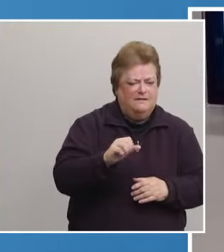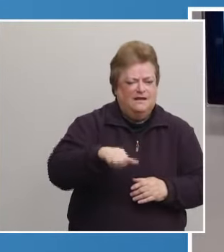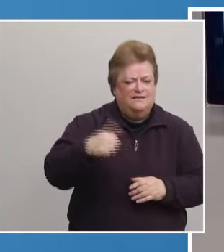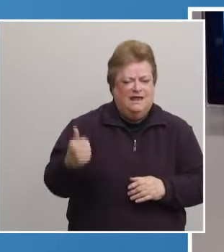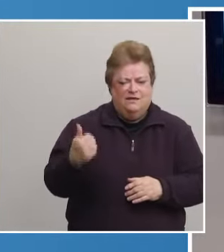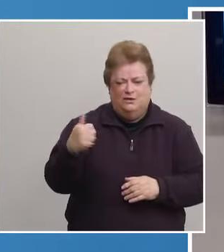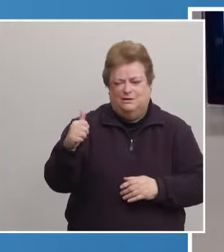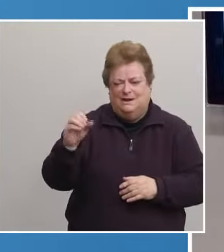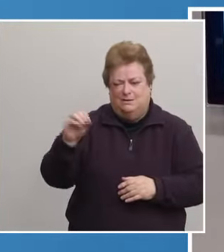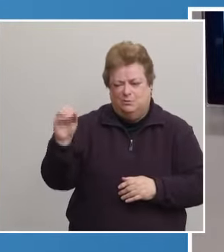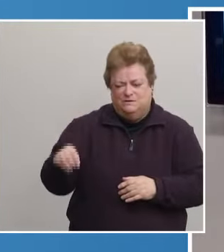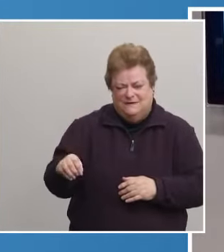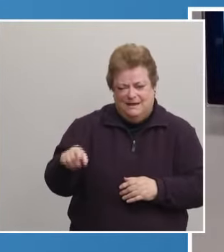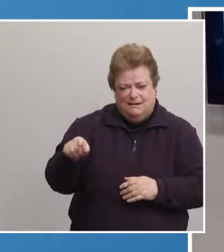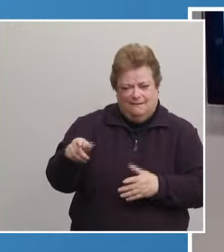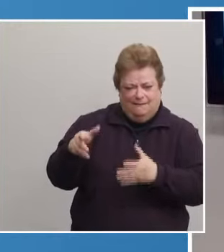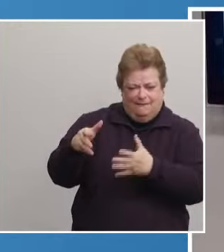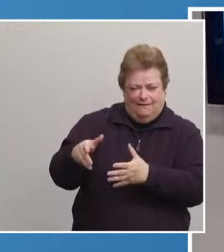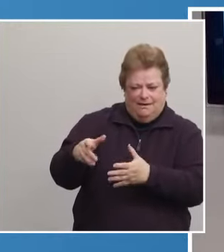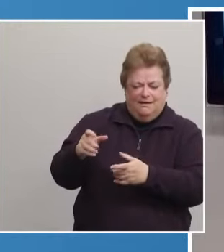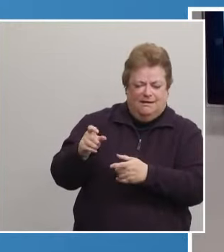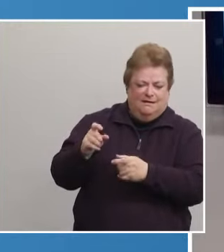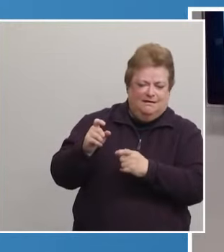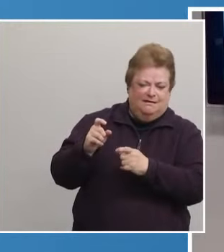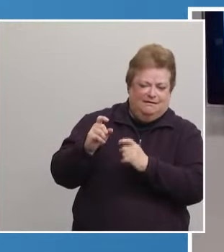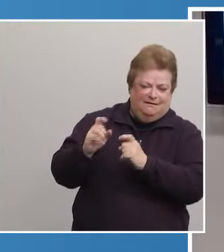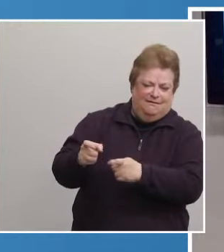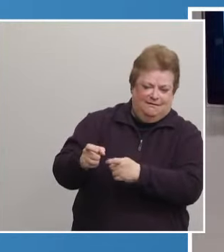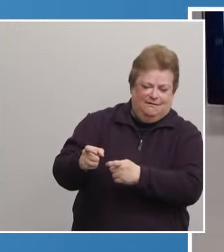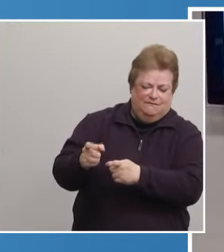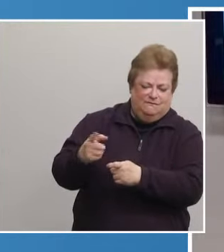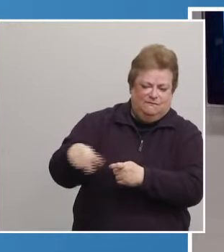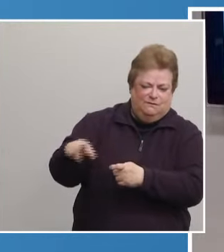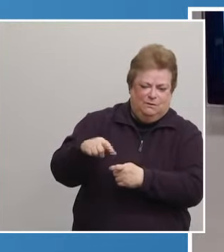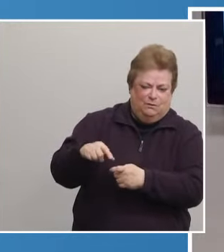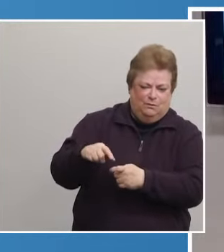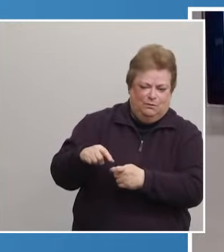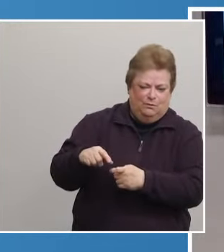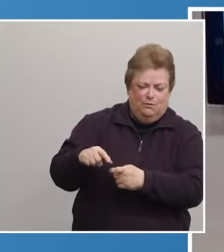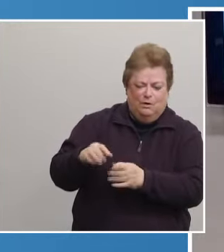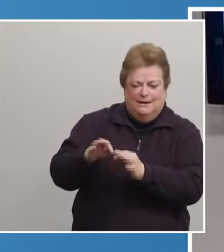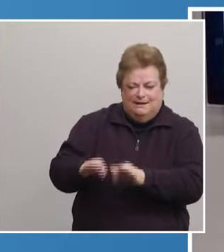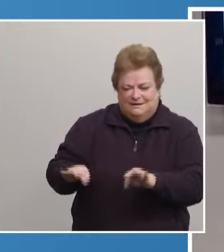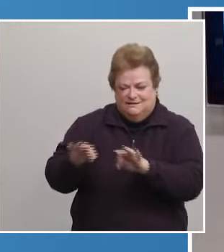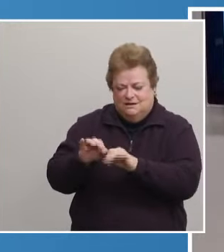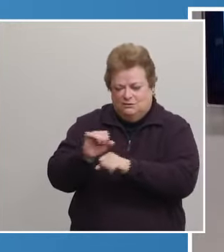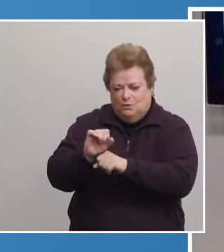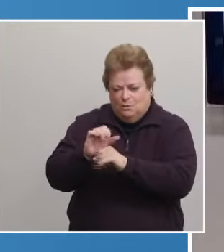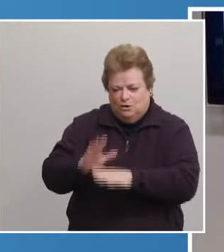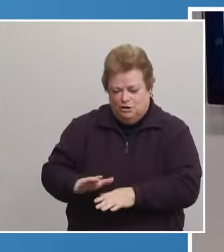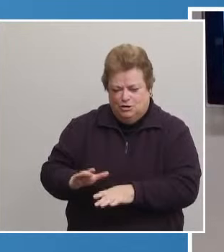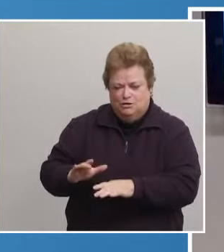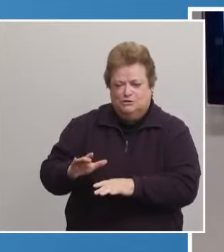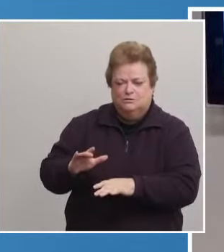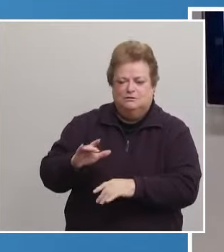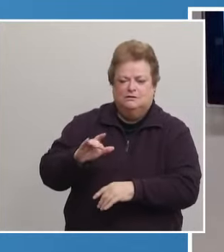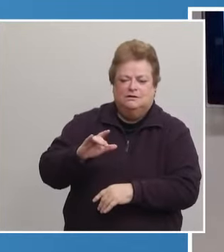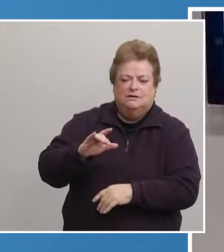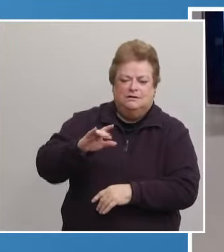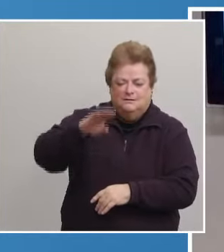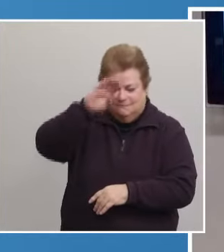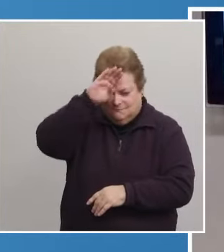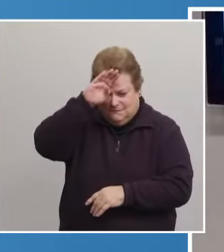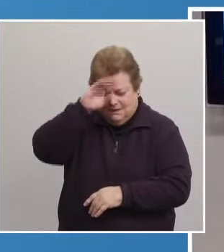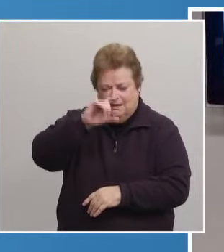other 10%, you're sort of dedicating that to the essential worker groups, like police, firefighters,